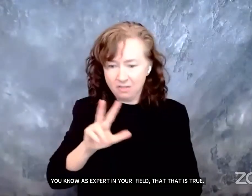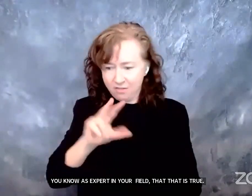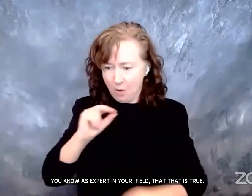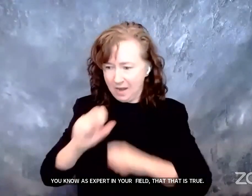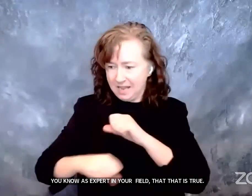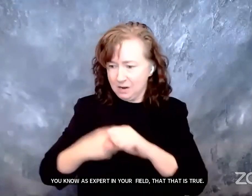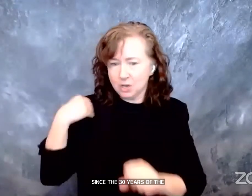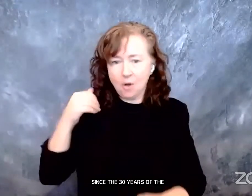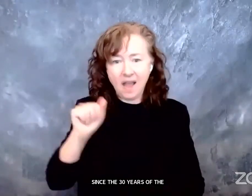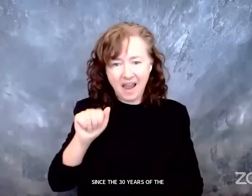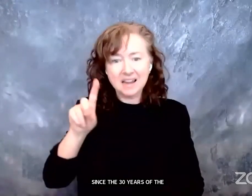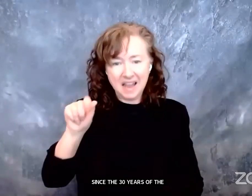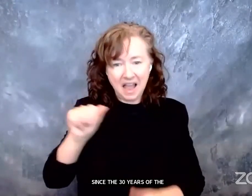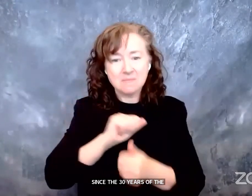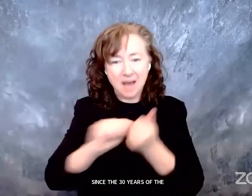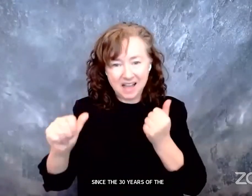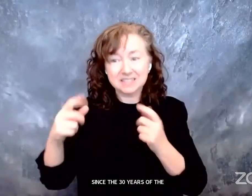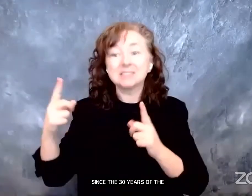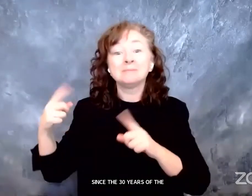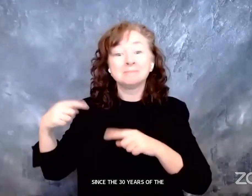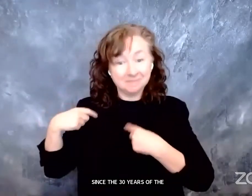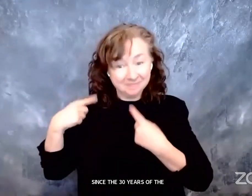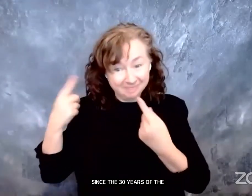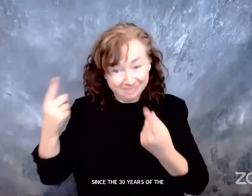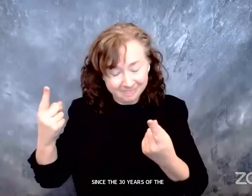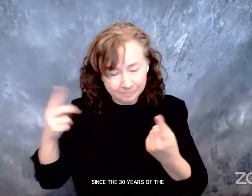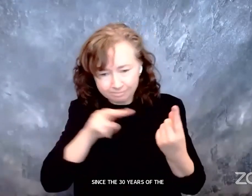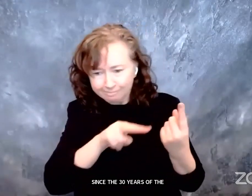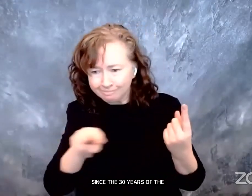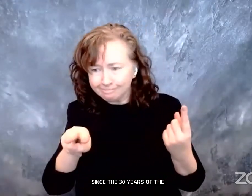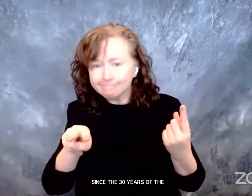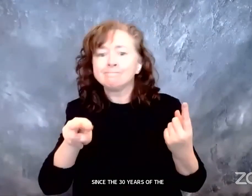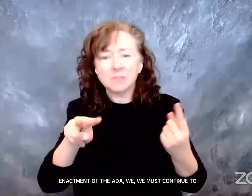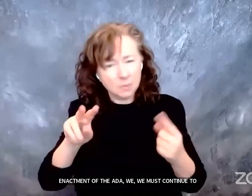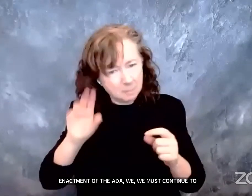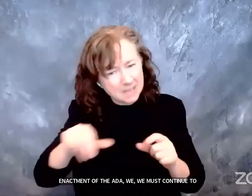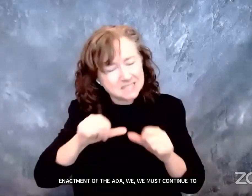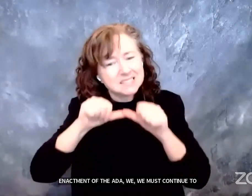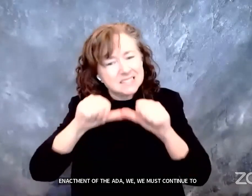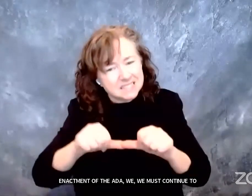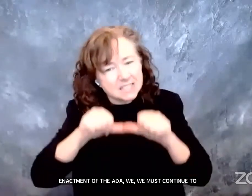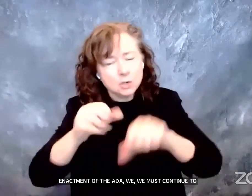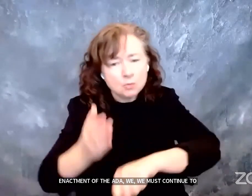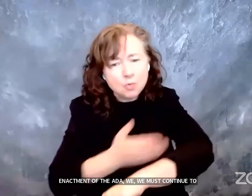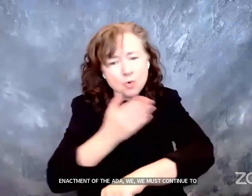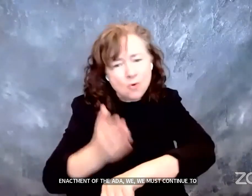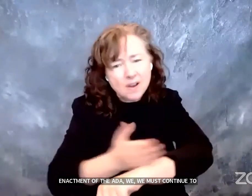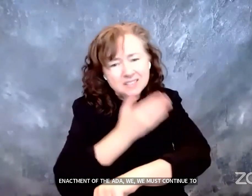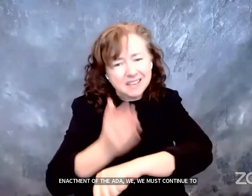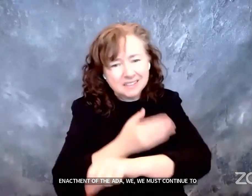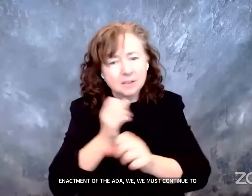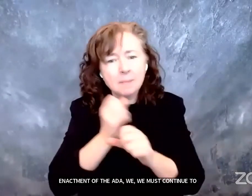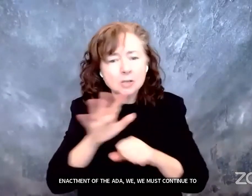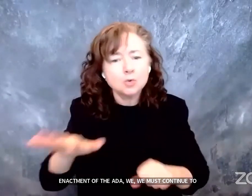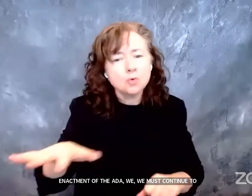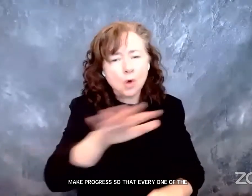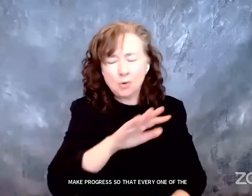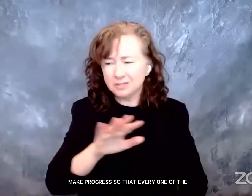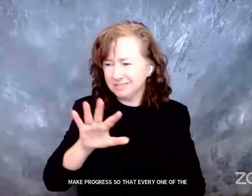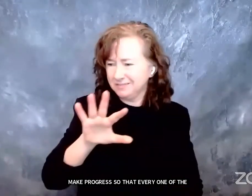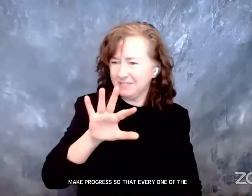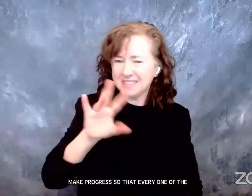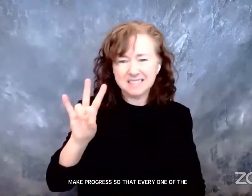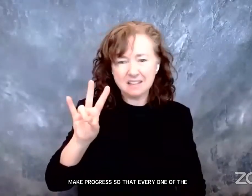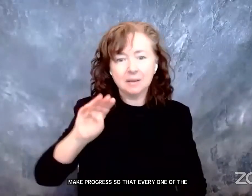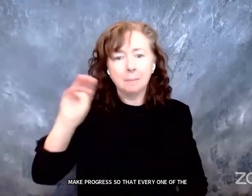of ADA, we must continue to make progress so that every one of those 57 million people are served